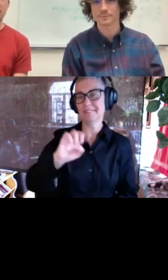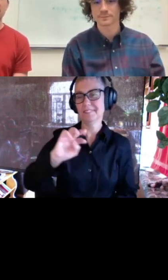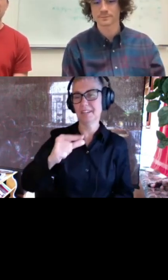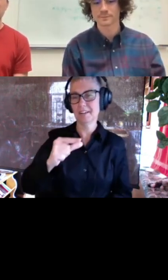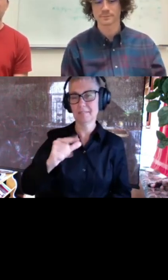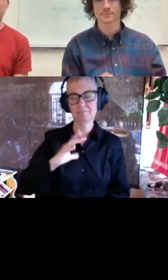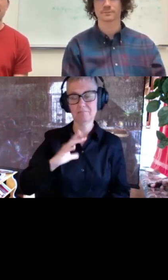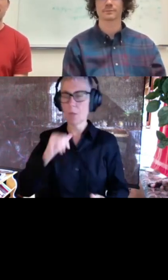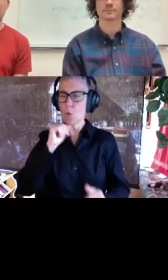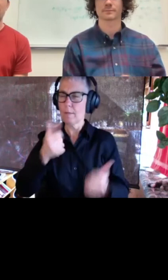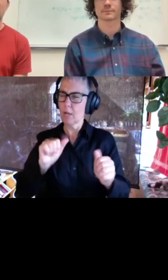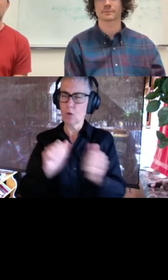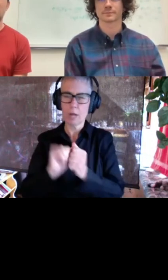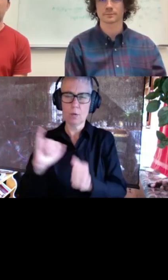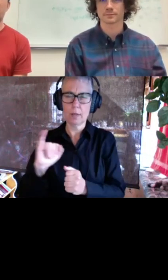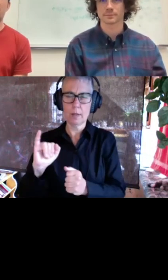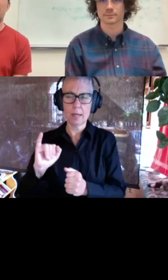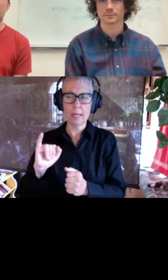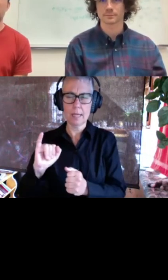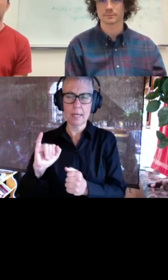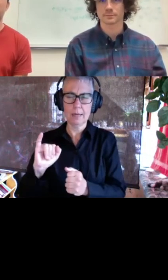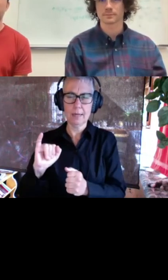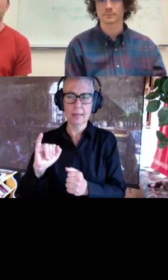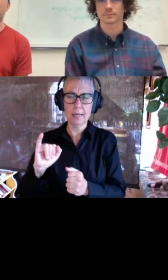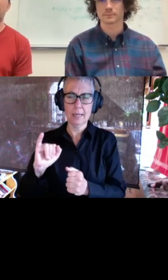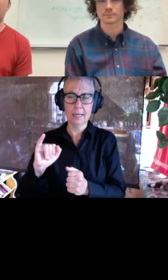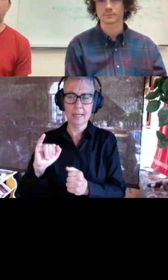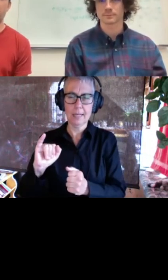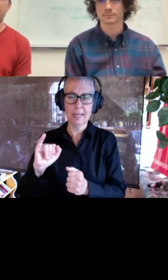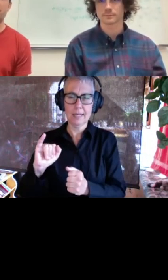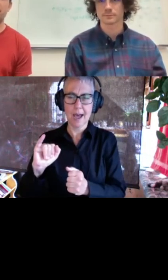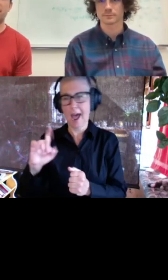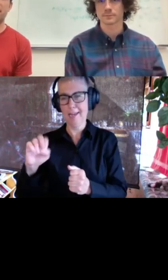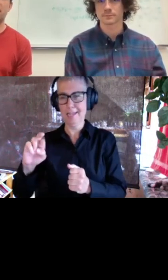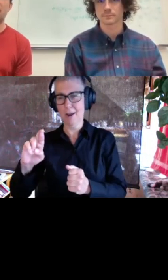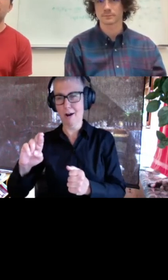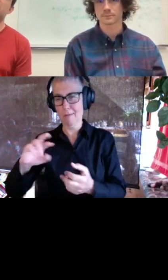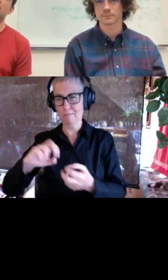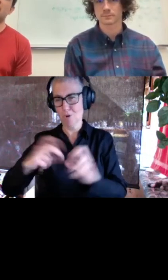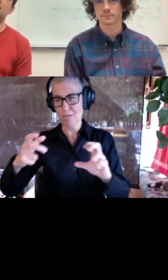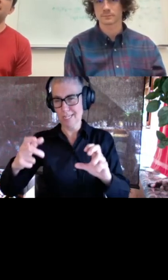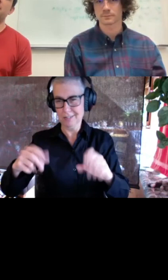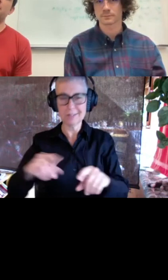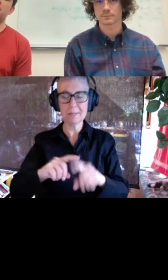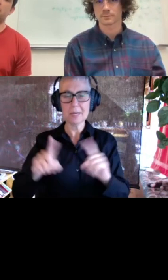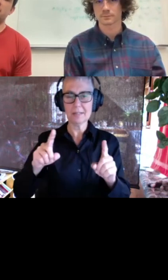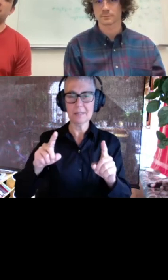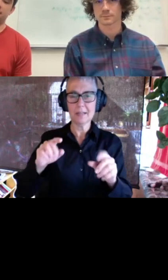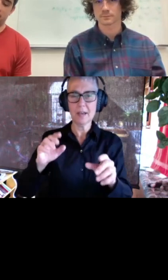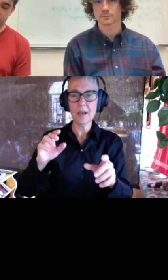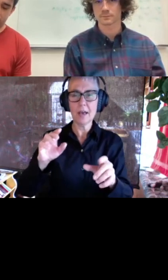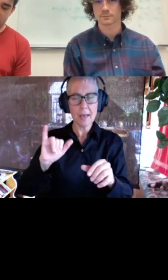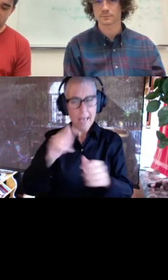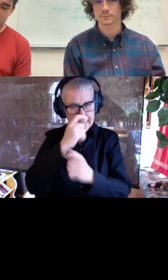intrinsically disordered proteins or things that we have uh no crystal structures on but kind of an interesting